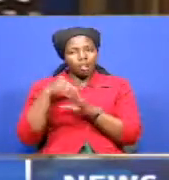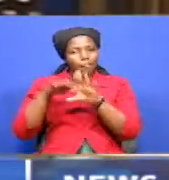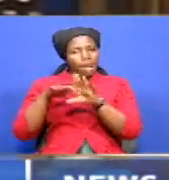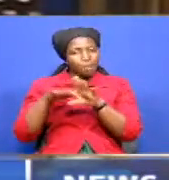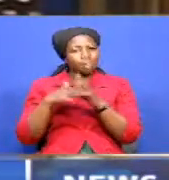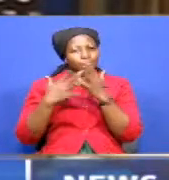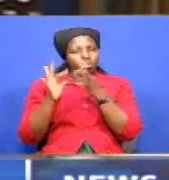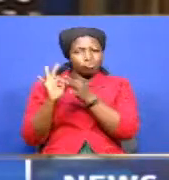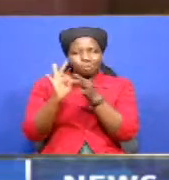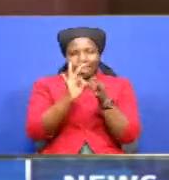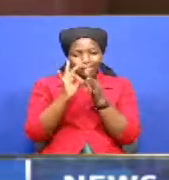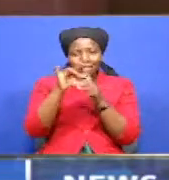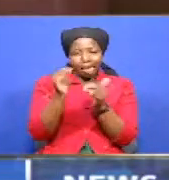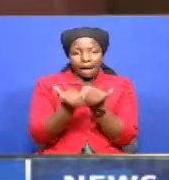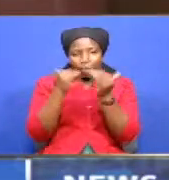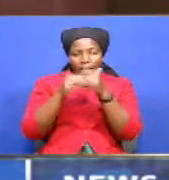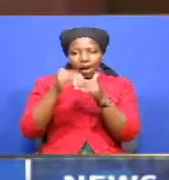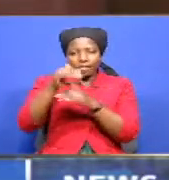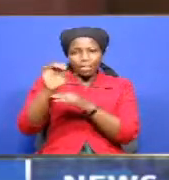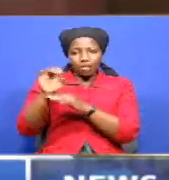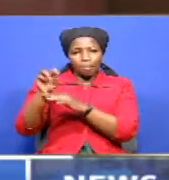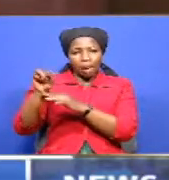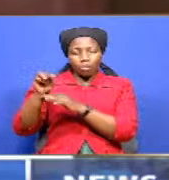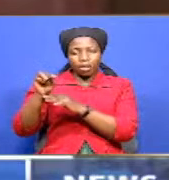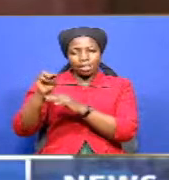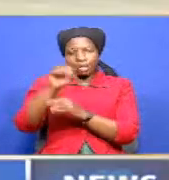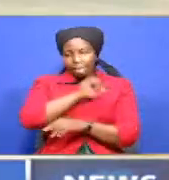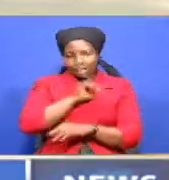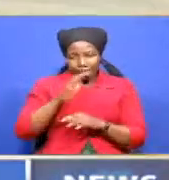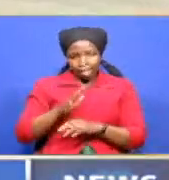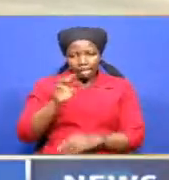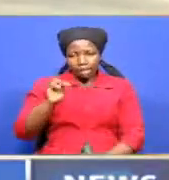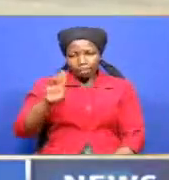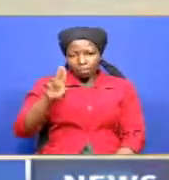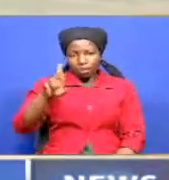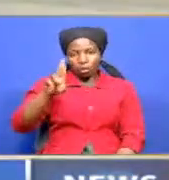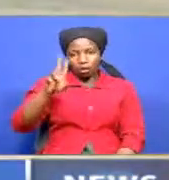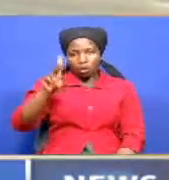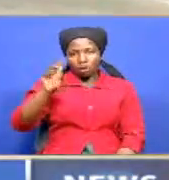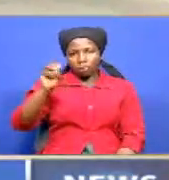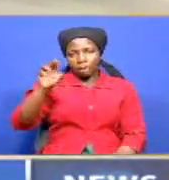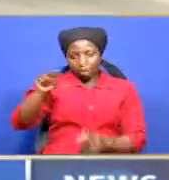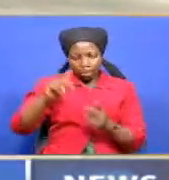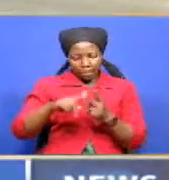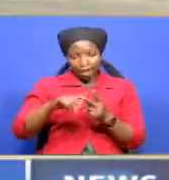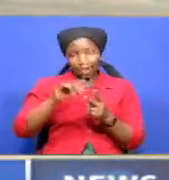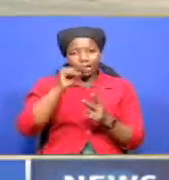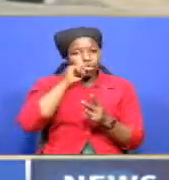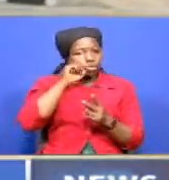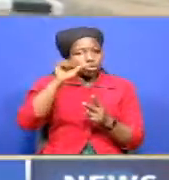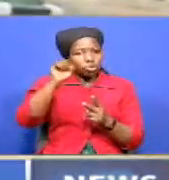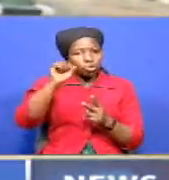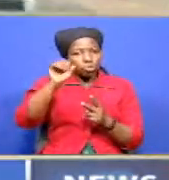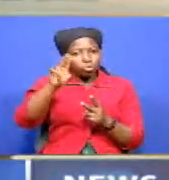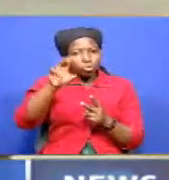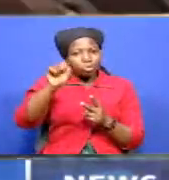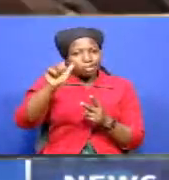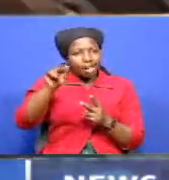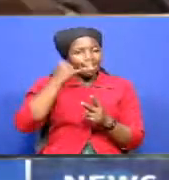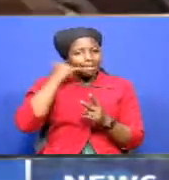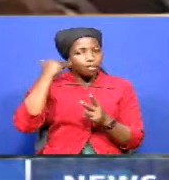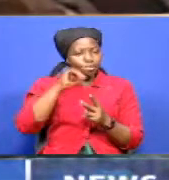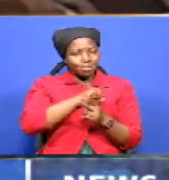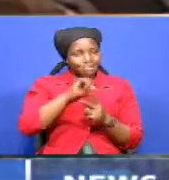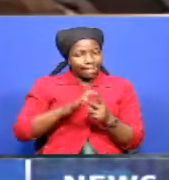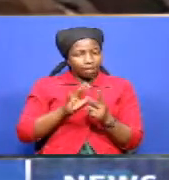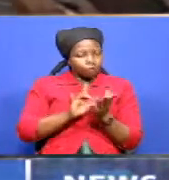move coming just a week after Elgeo Maracu at Senator Kipchumbe Murkomen and Nakuru Senator Susan Kihika were replaced as Senate Majority